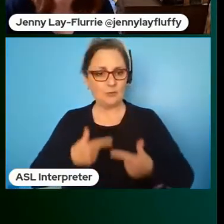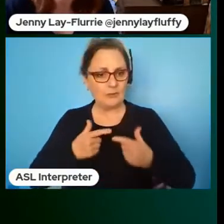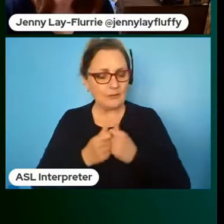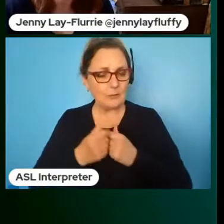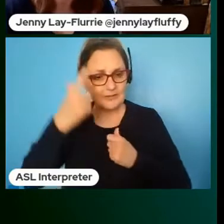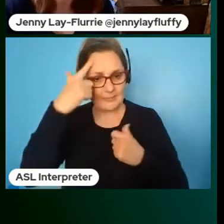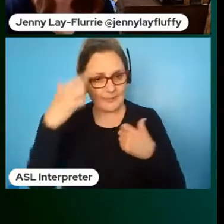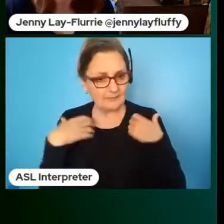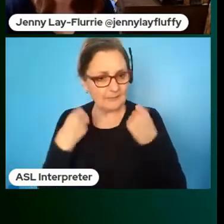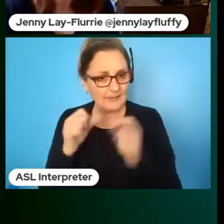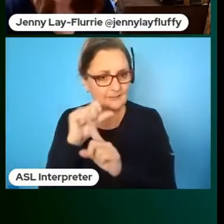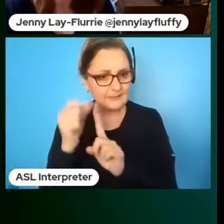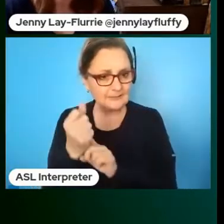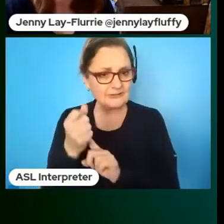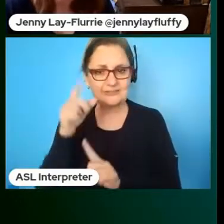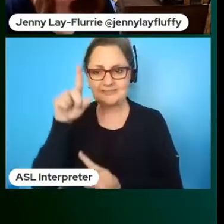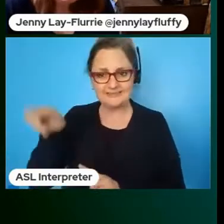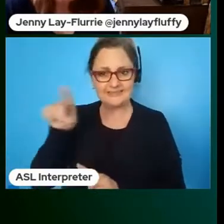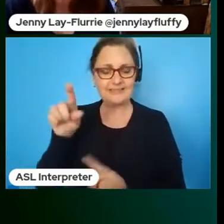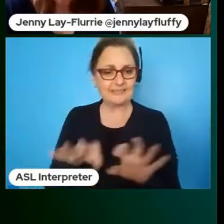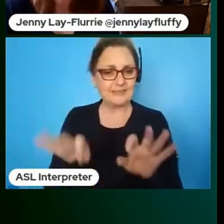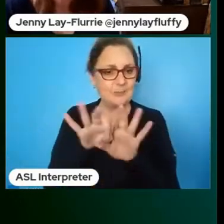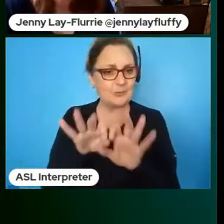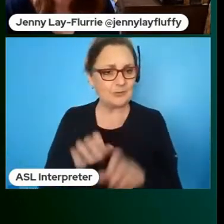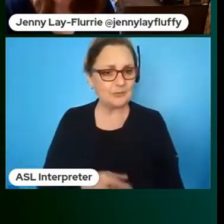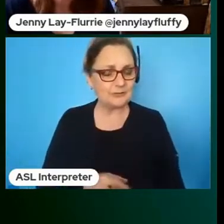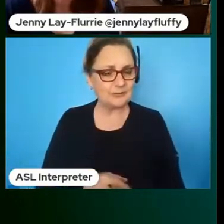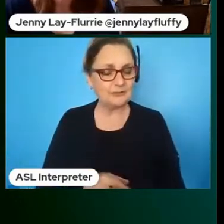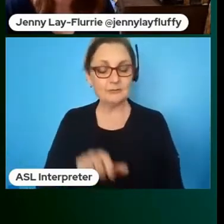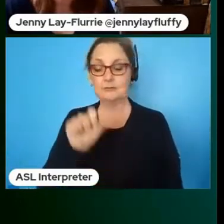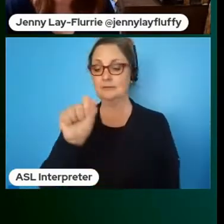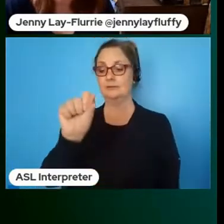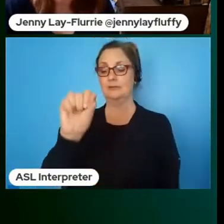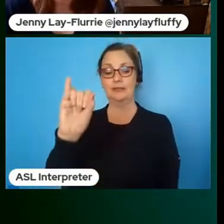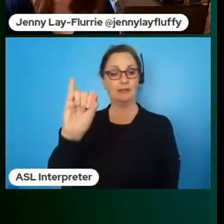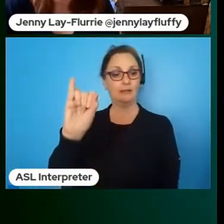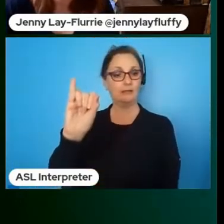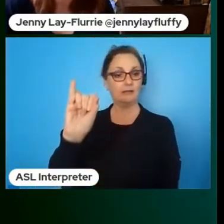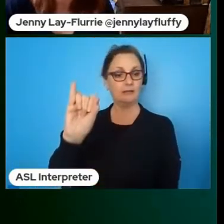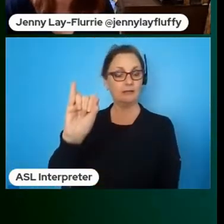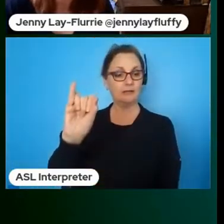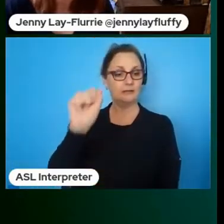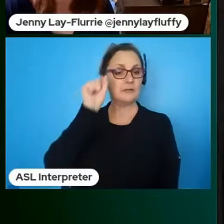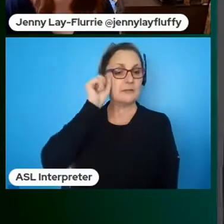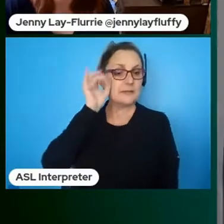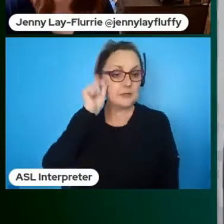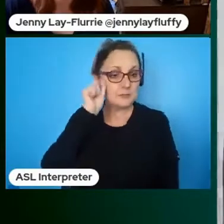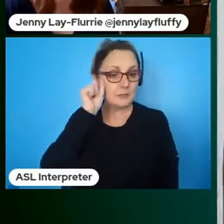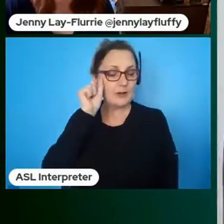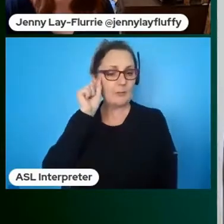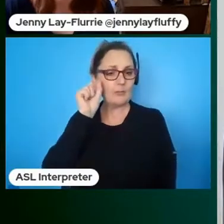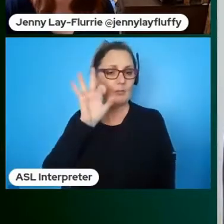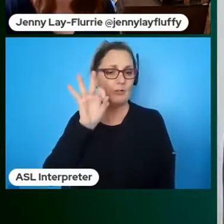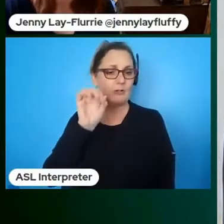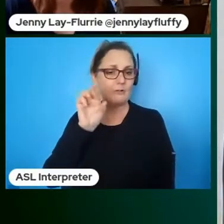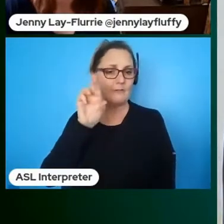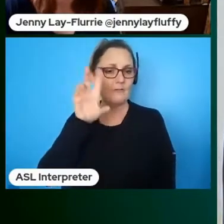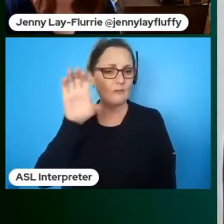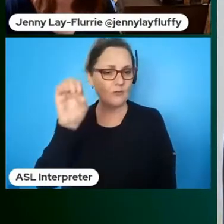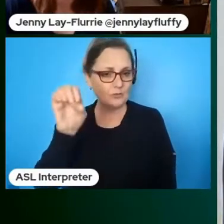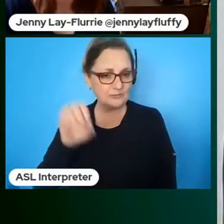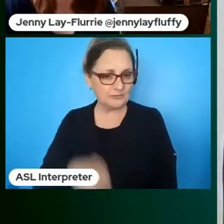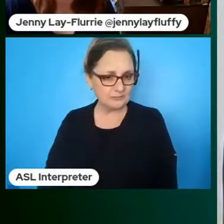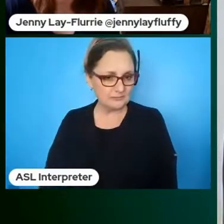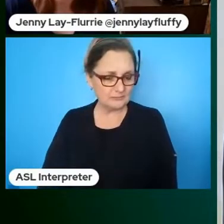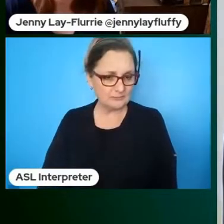ai is an incredible force we